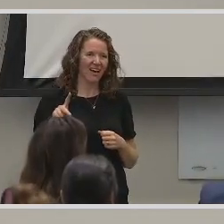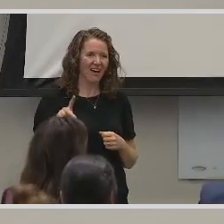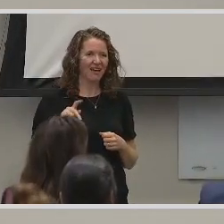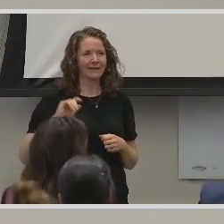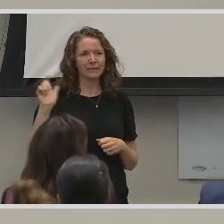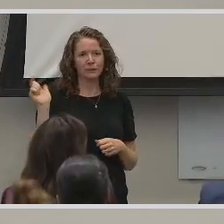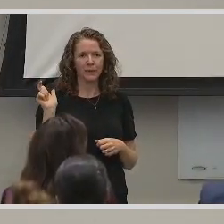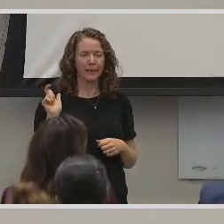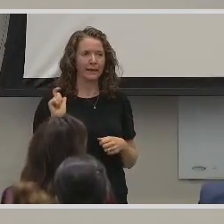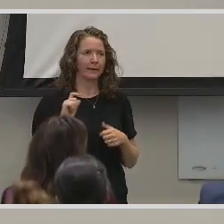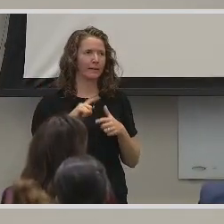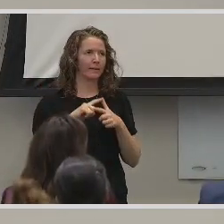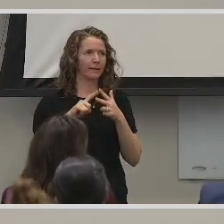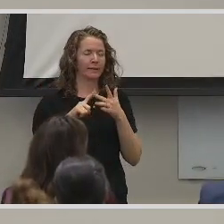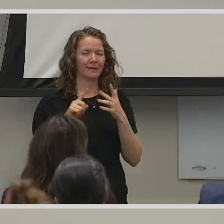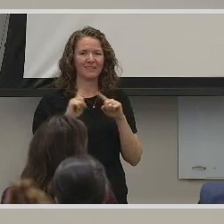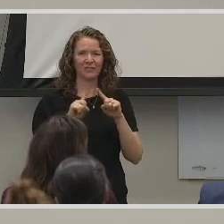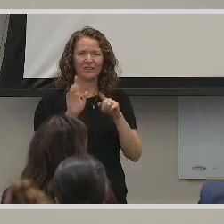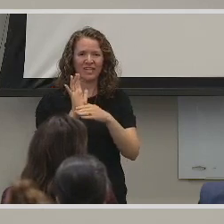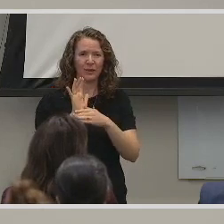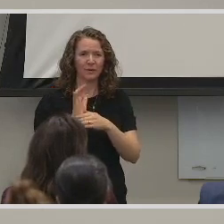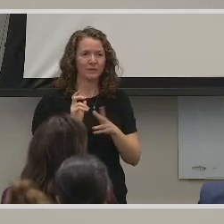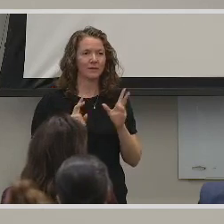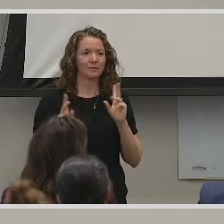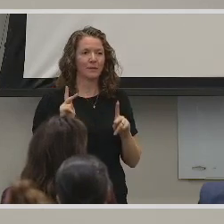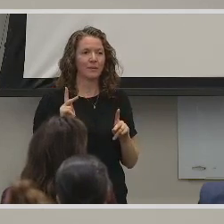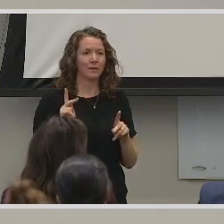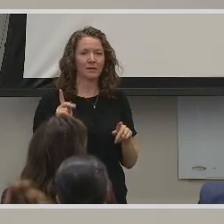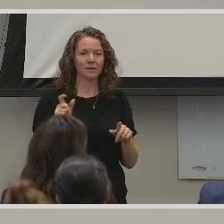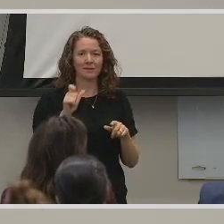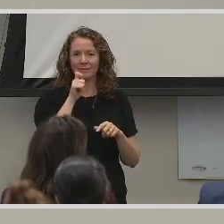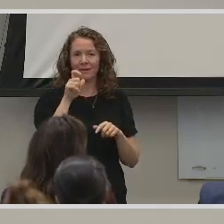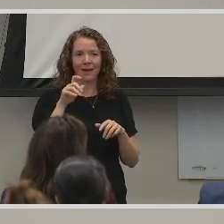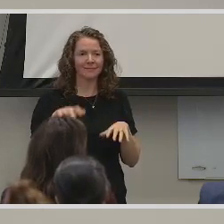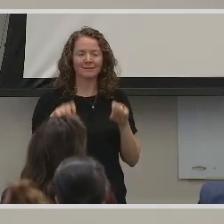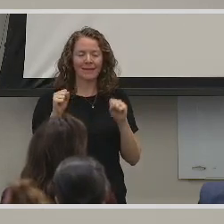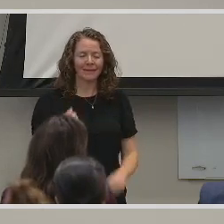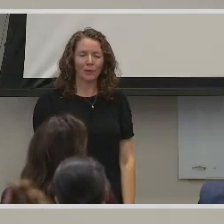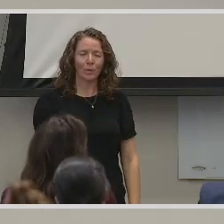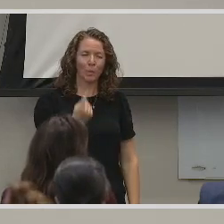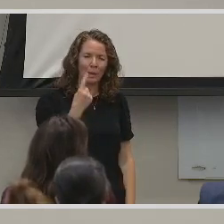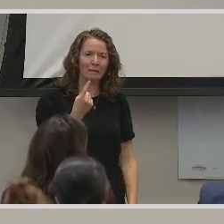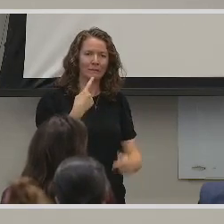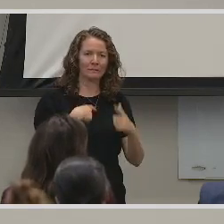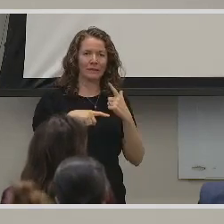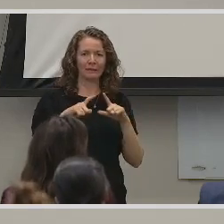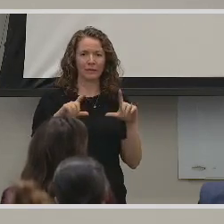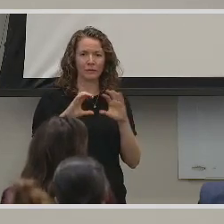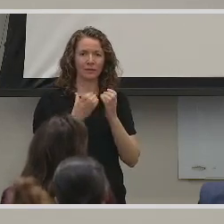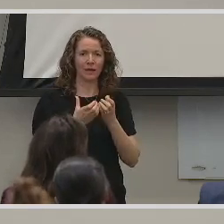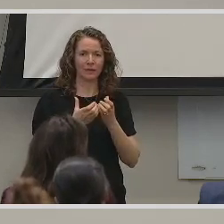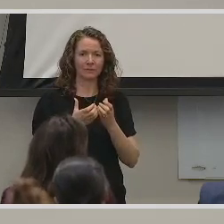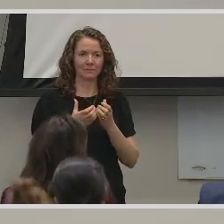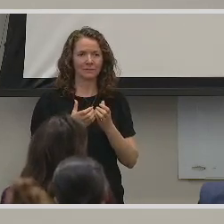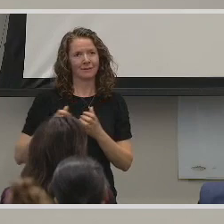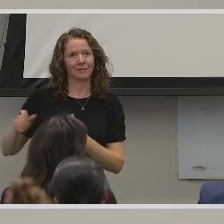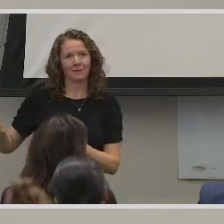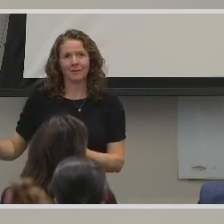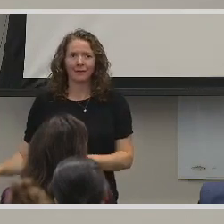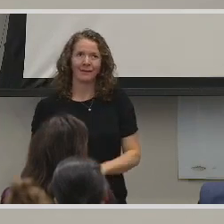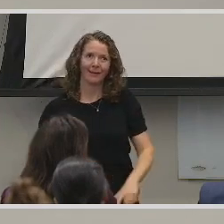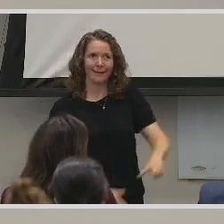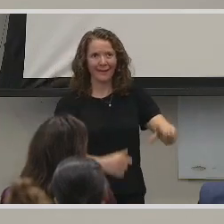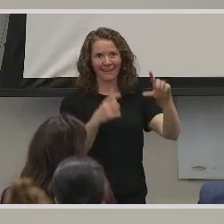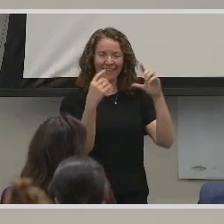videos, of people who have not taken a single sign language class who maybe